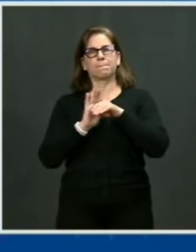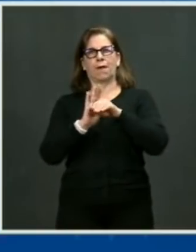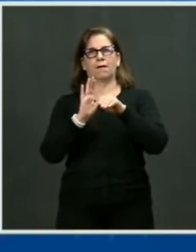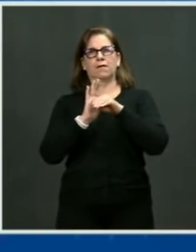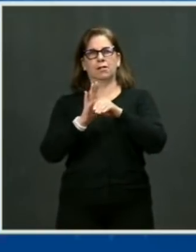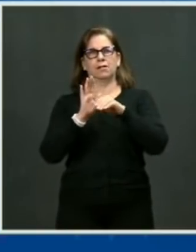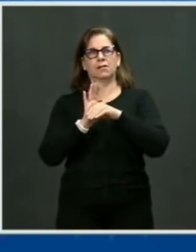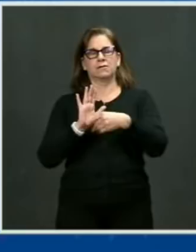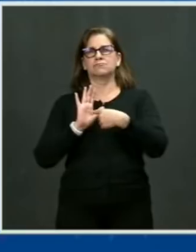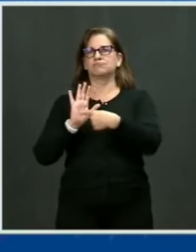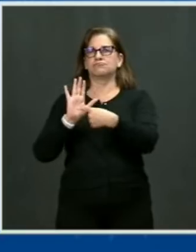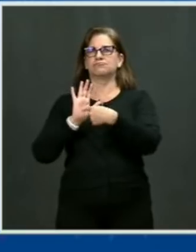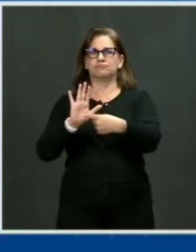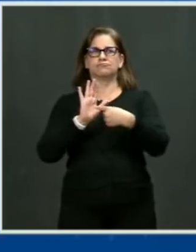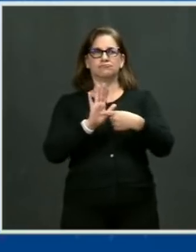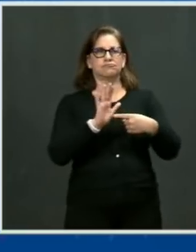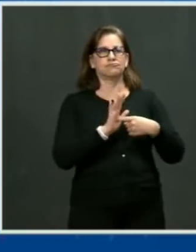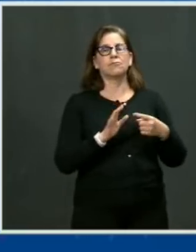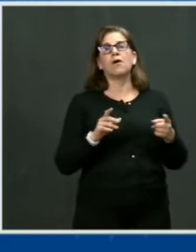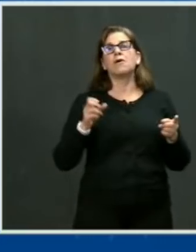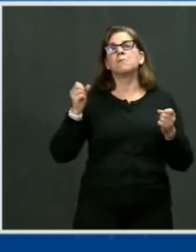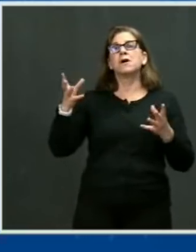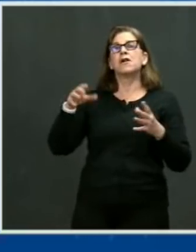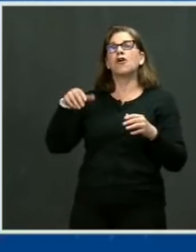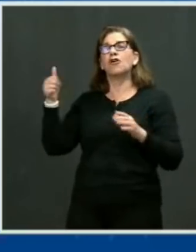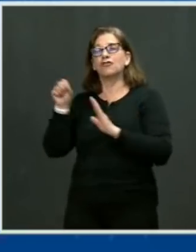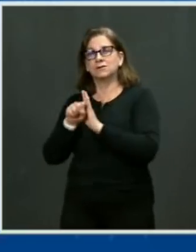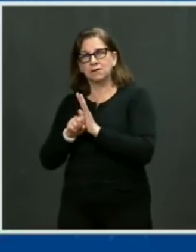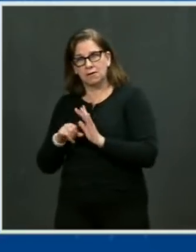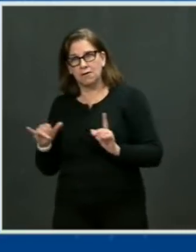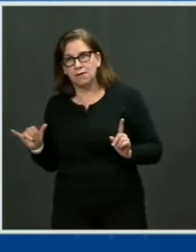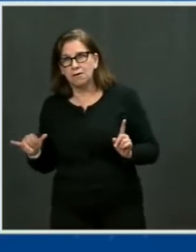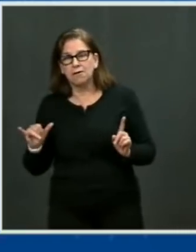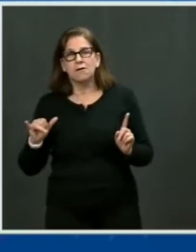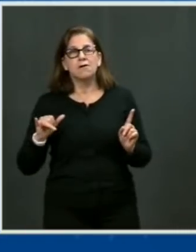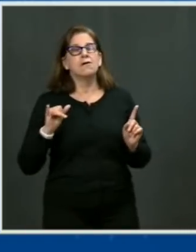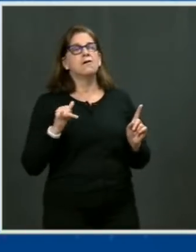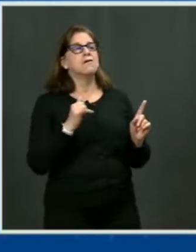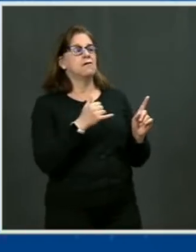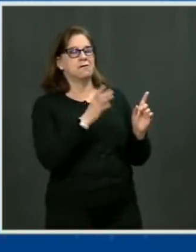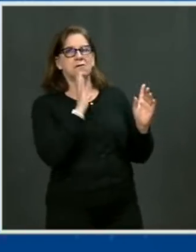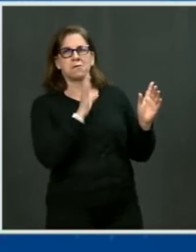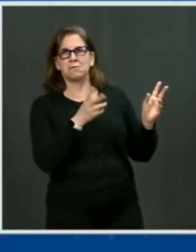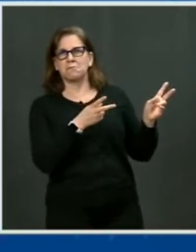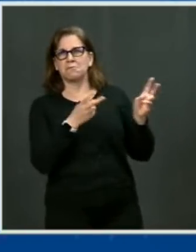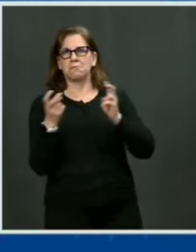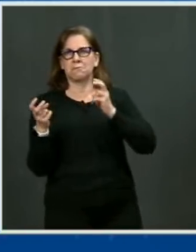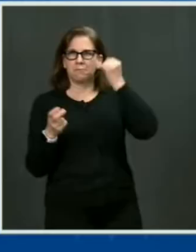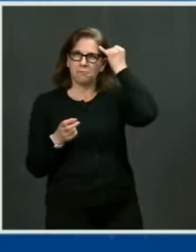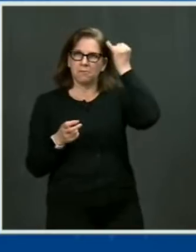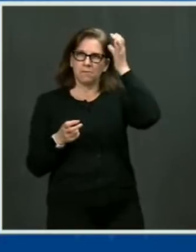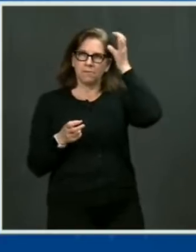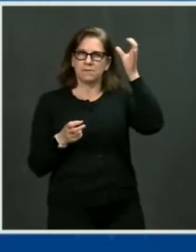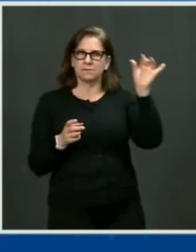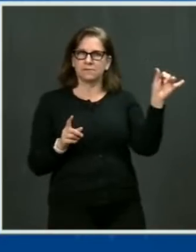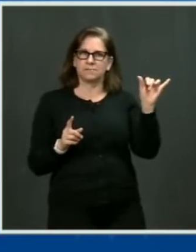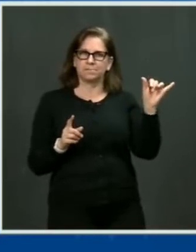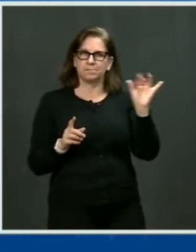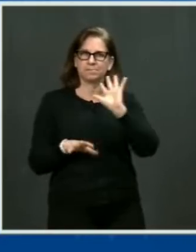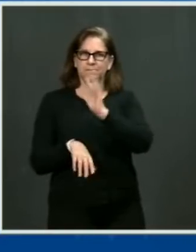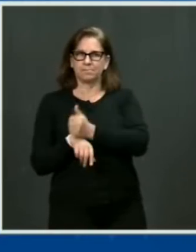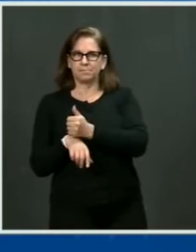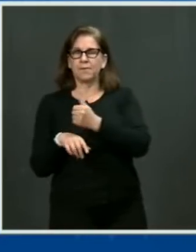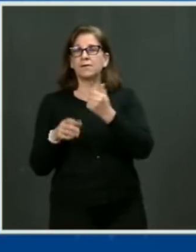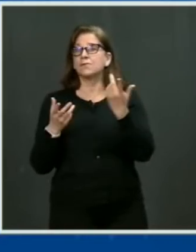now. Just like with background checks, the vast majority of the Americans support these extreme risk protection order